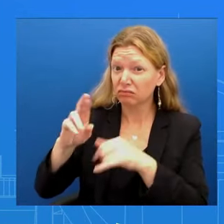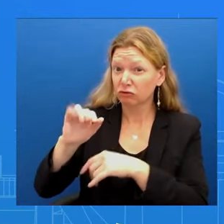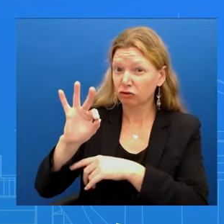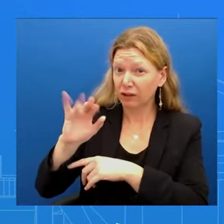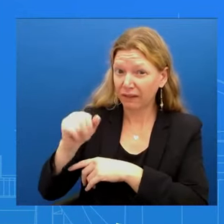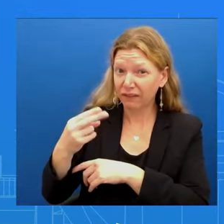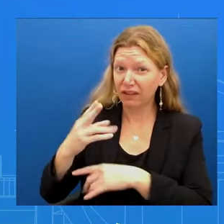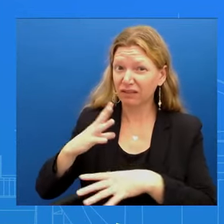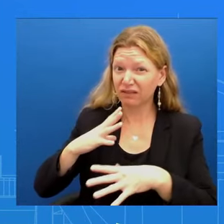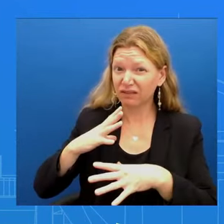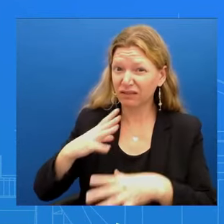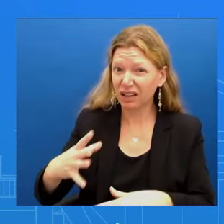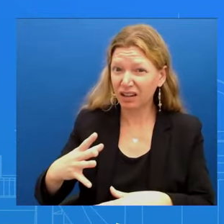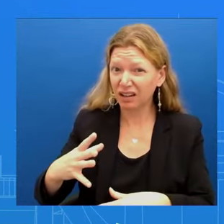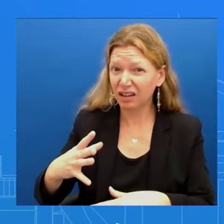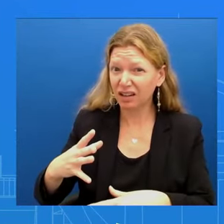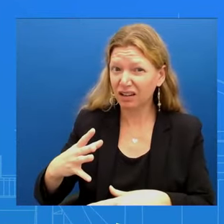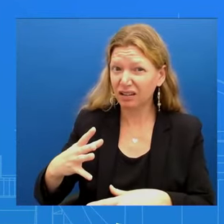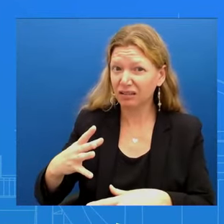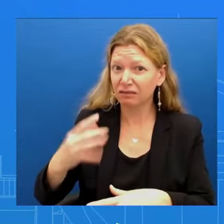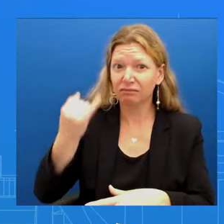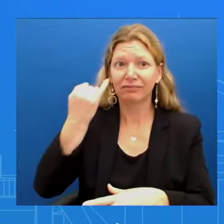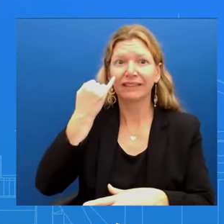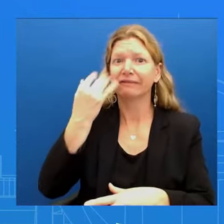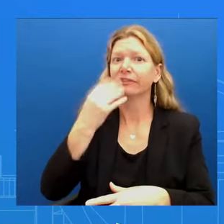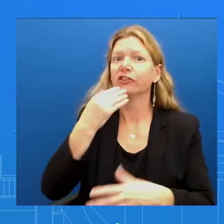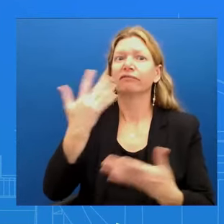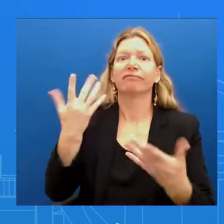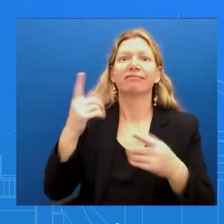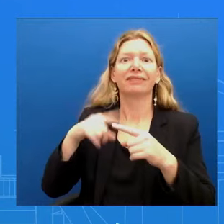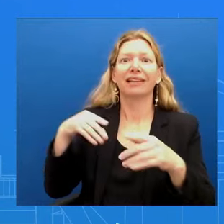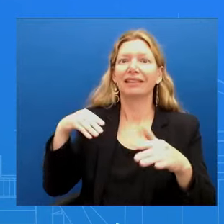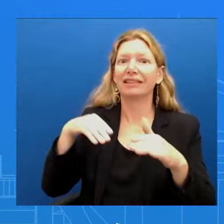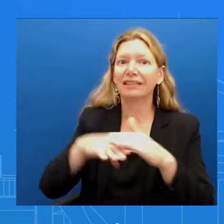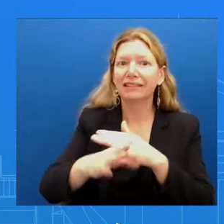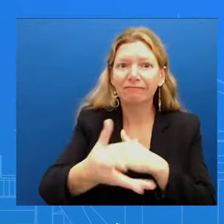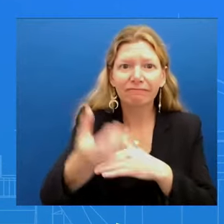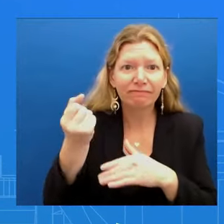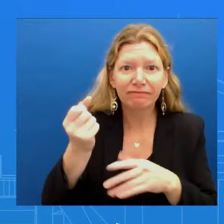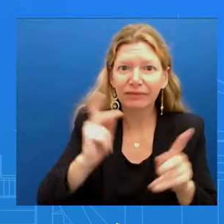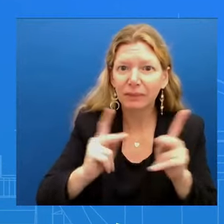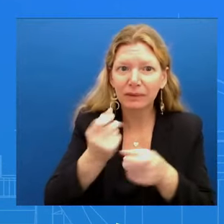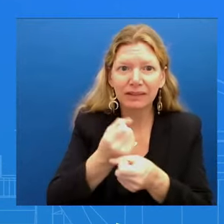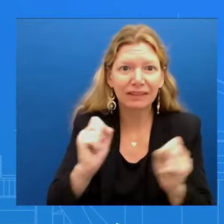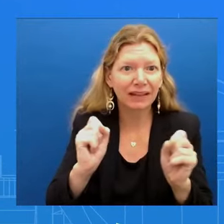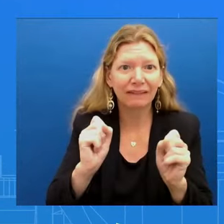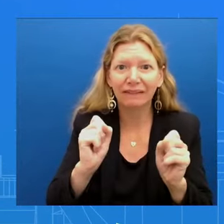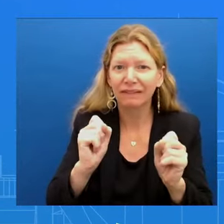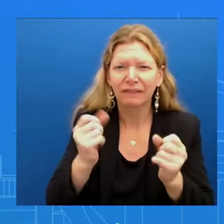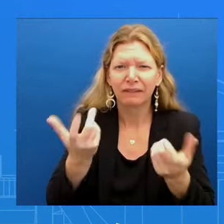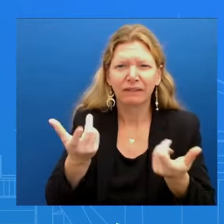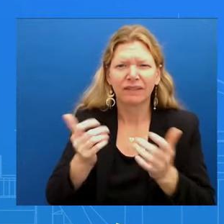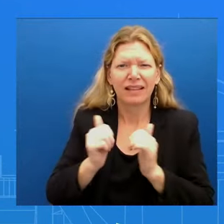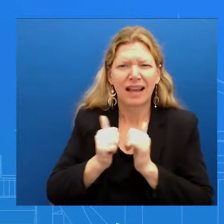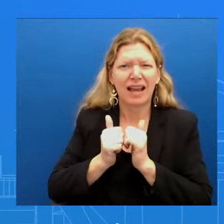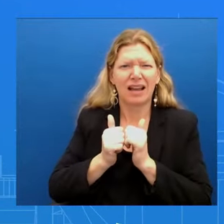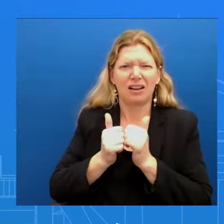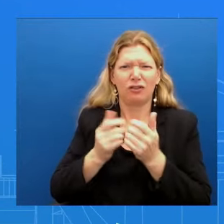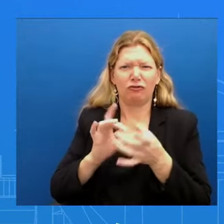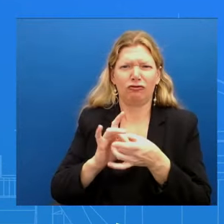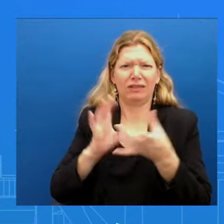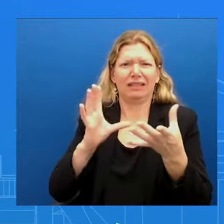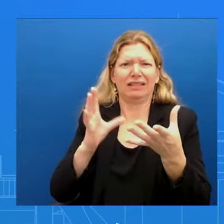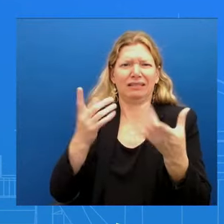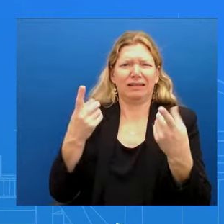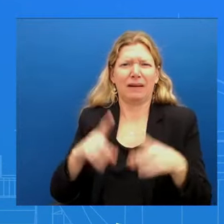remove Hamas how are they supposed to get rid of Hamas from Gaza which the US has said is their end goal here Oh we never said that they can't go into Rafa to remove Hamas